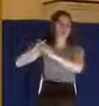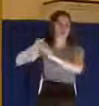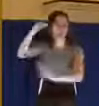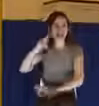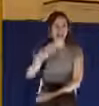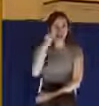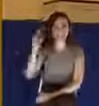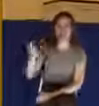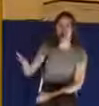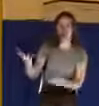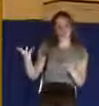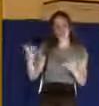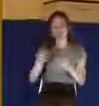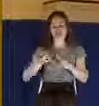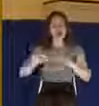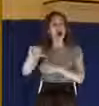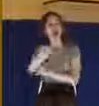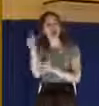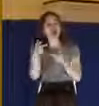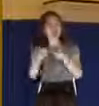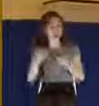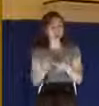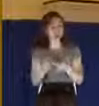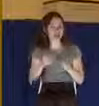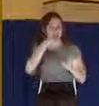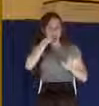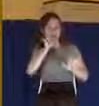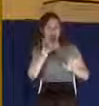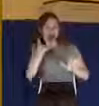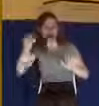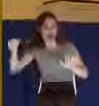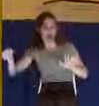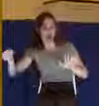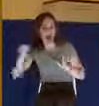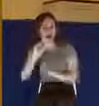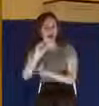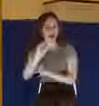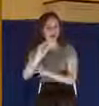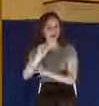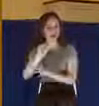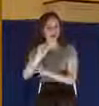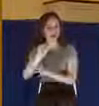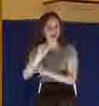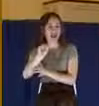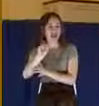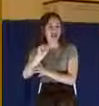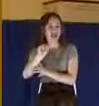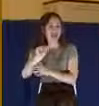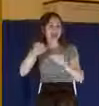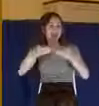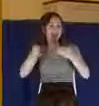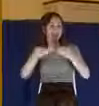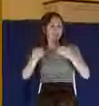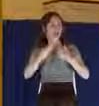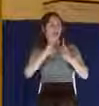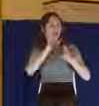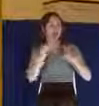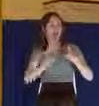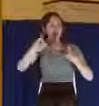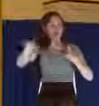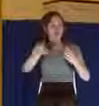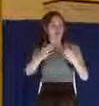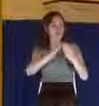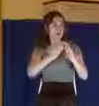one site. There's another site that is located just outside the Damascus Gate of the old city of Jerusalem. And if you've ever been